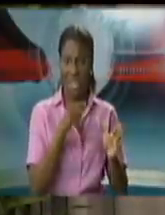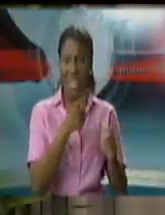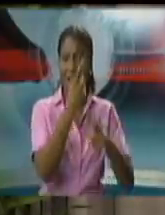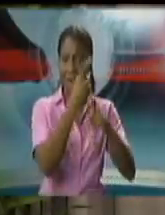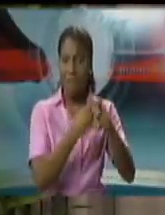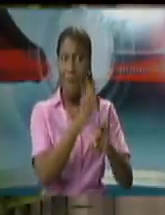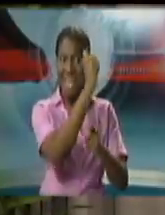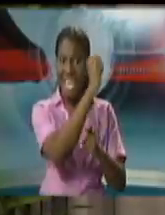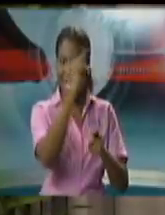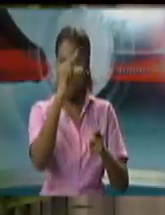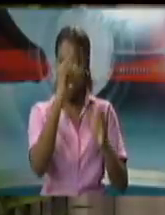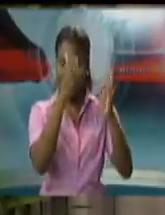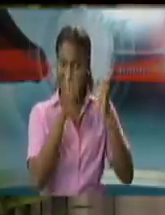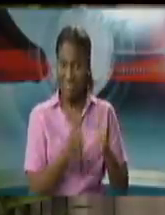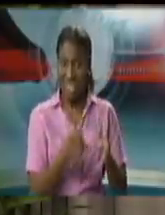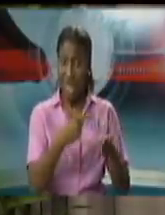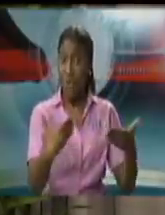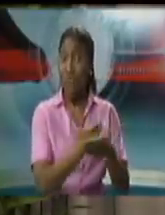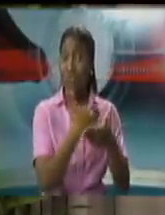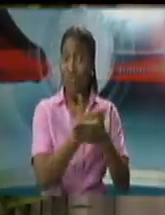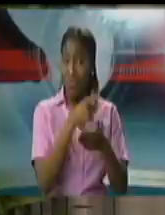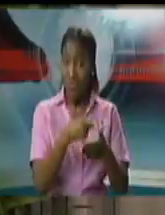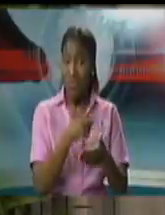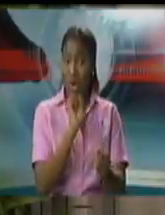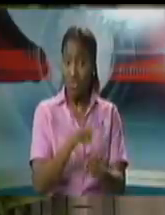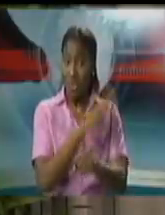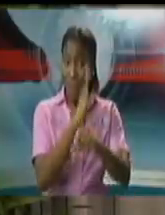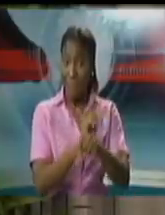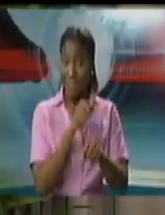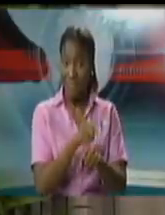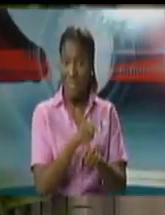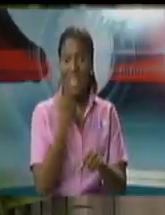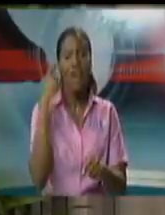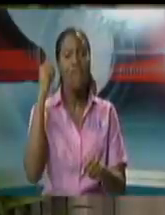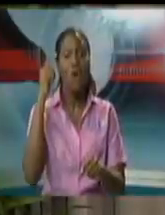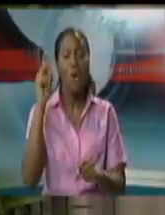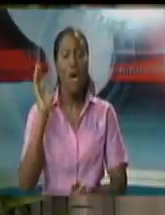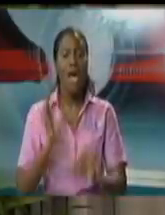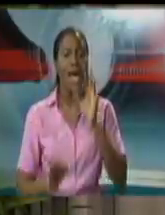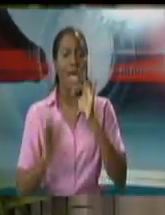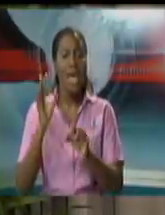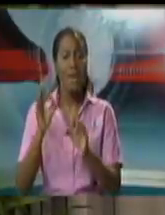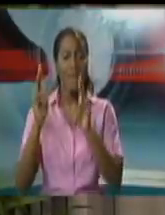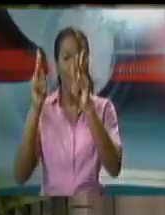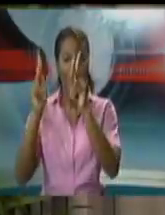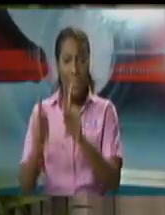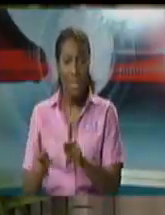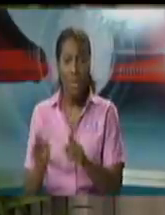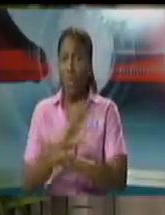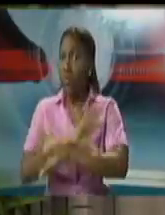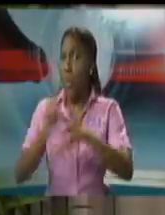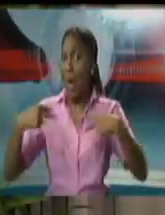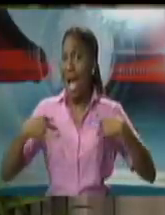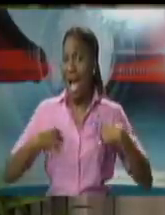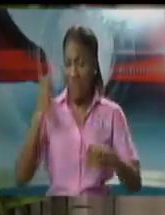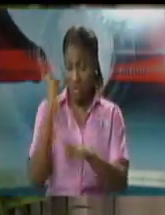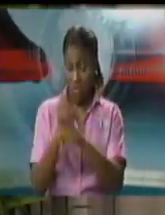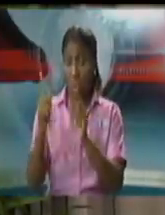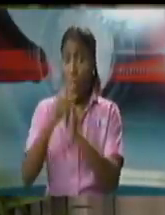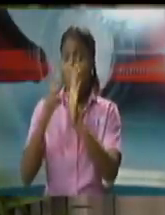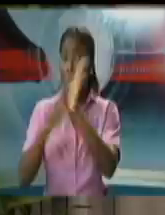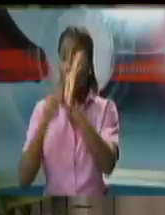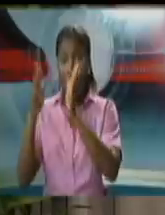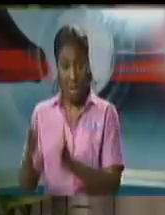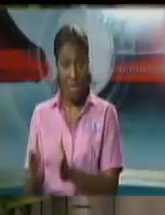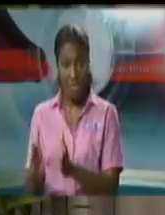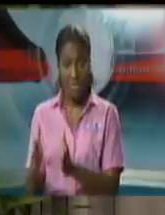is very unique. That is to allow people who do not have their counsel of choice the opportunity to